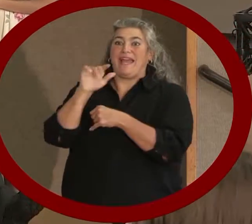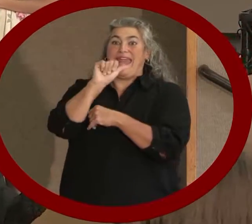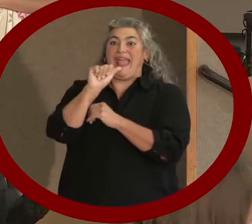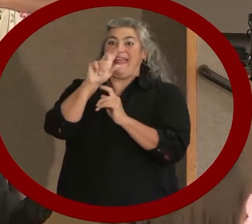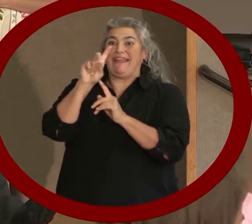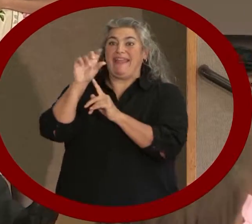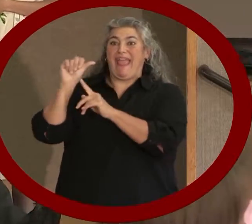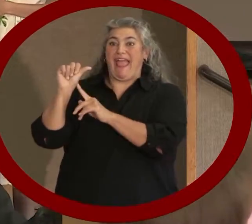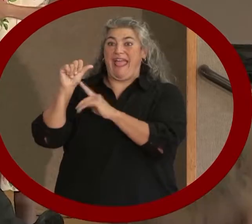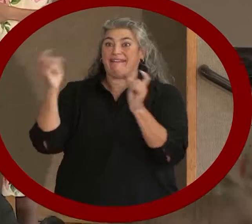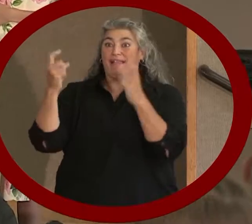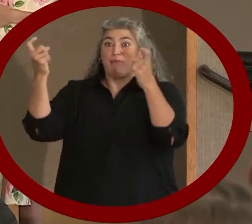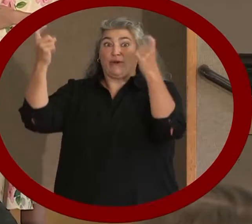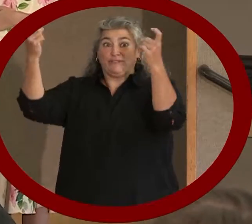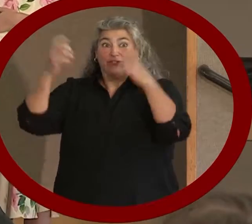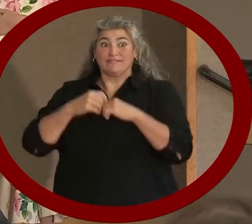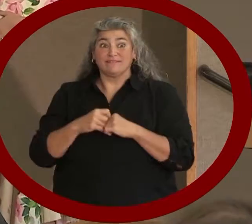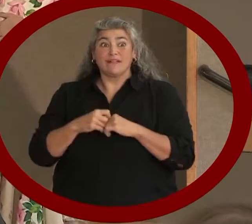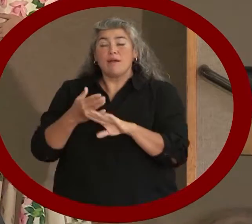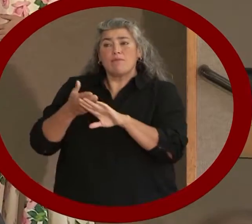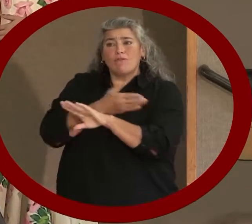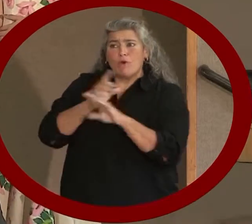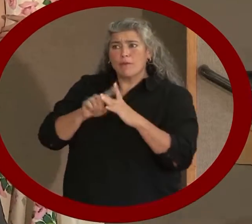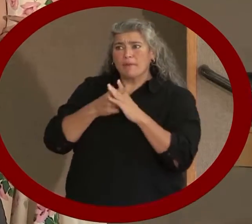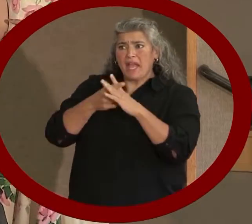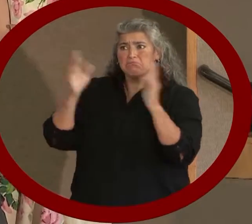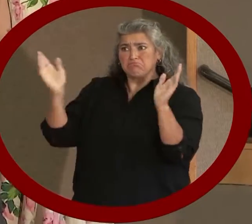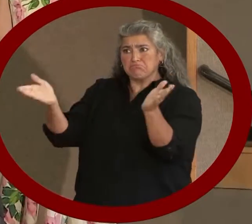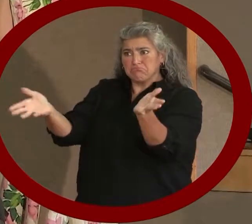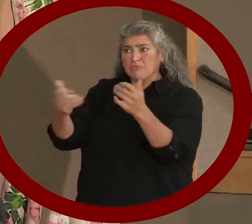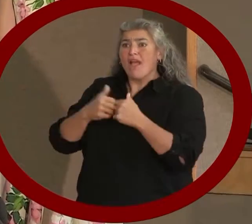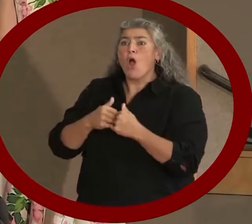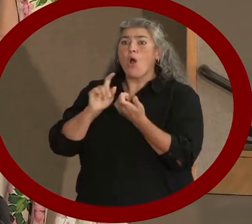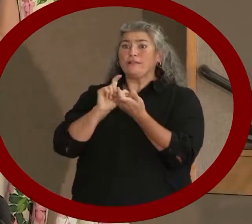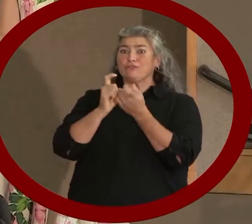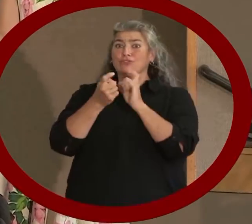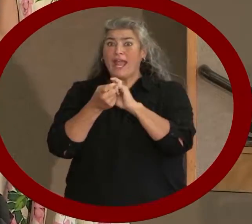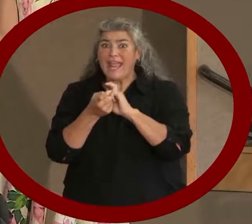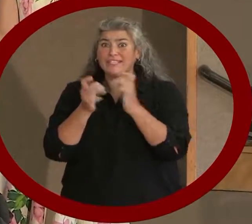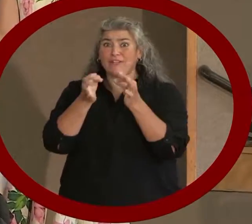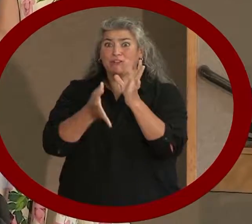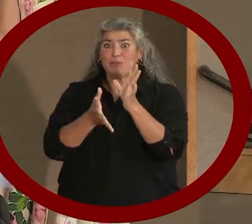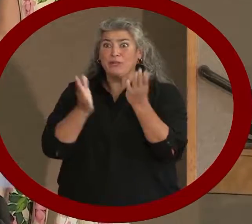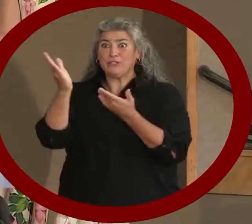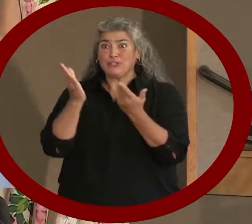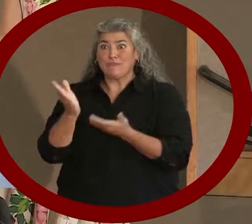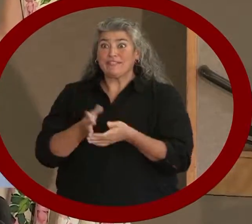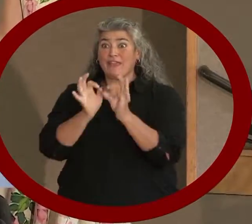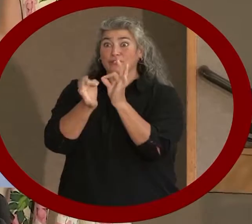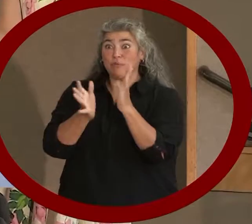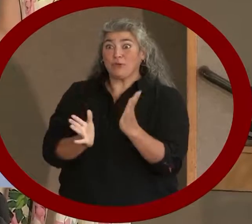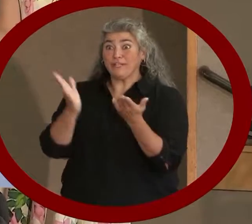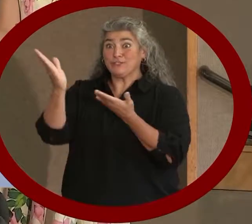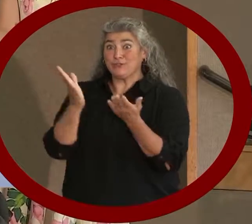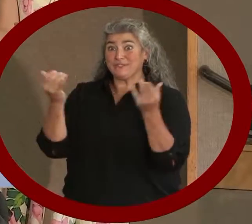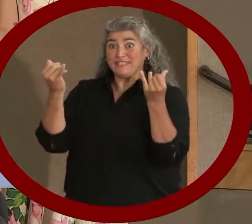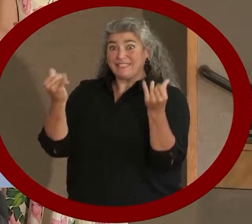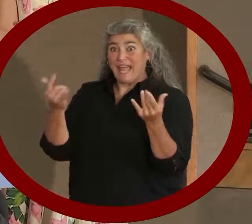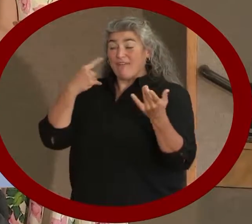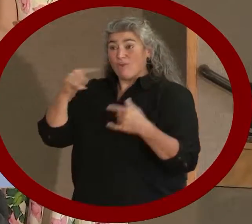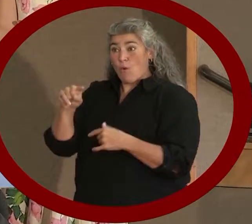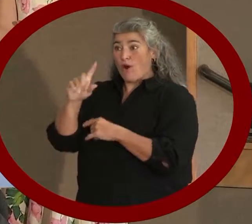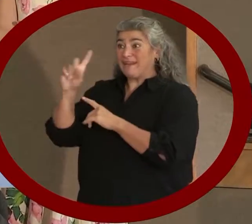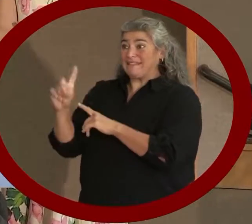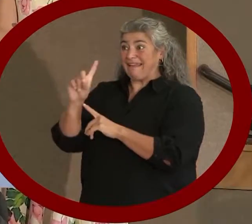Before we would begin, I'd like to say that we had a change in our interpreting services. Our interpreting services will be done by